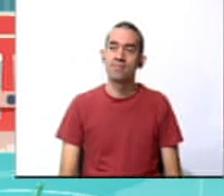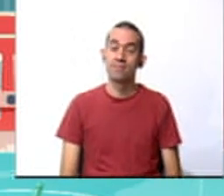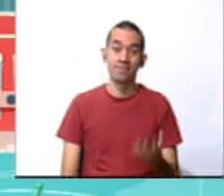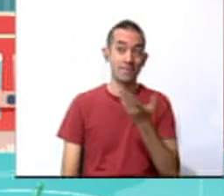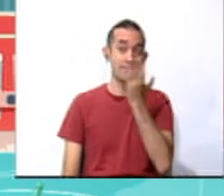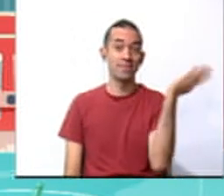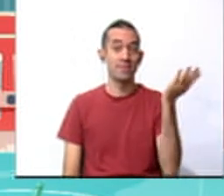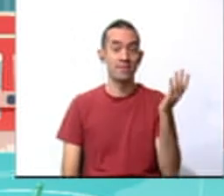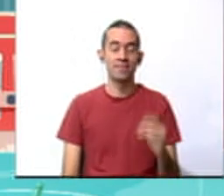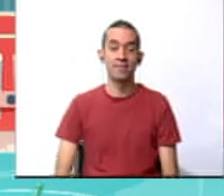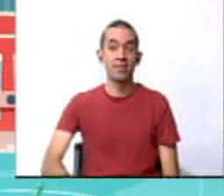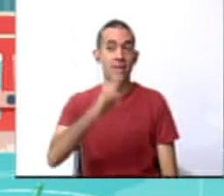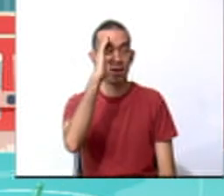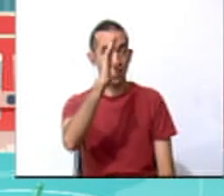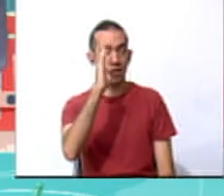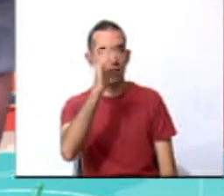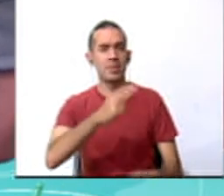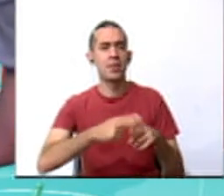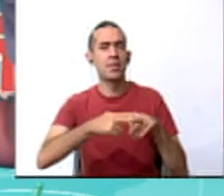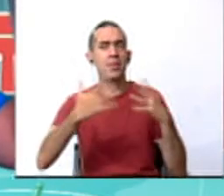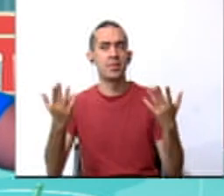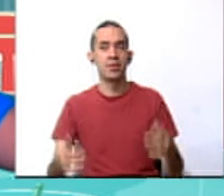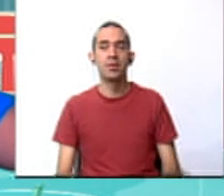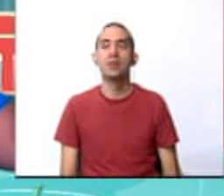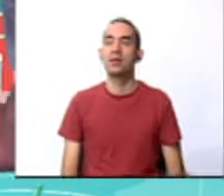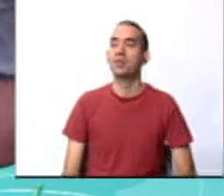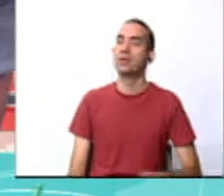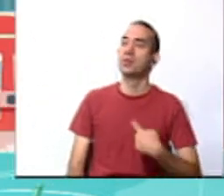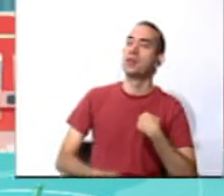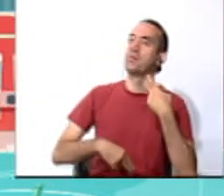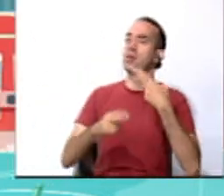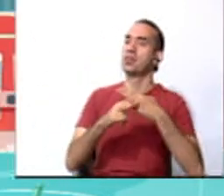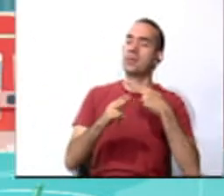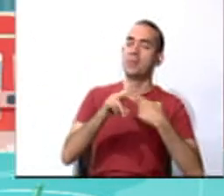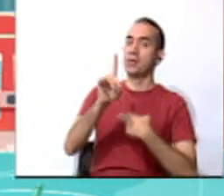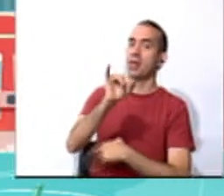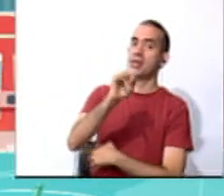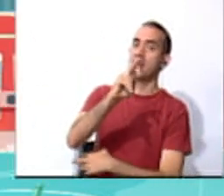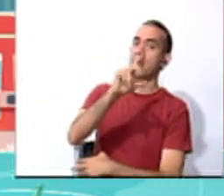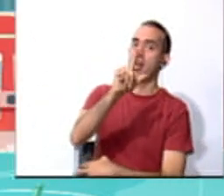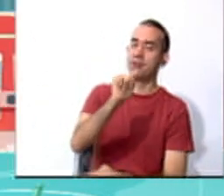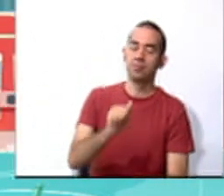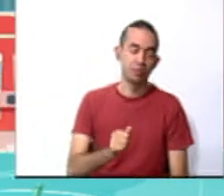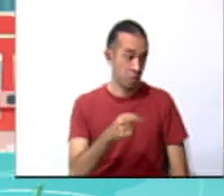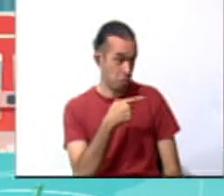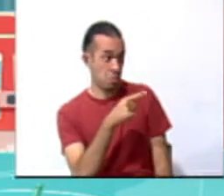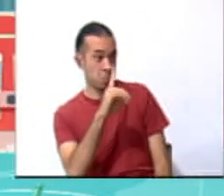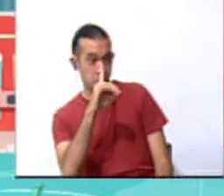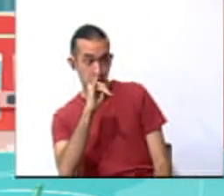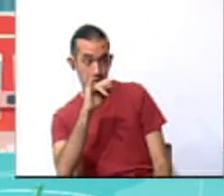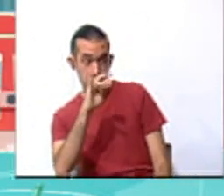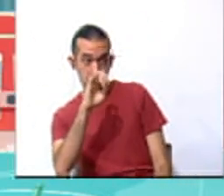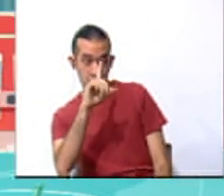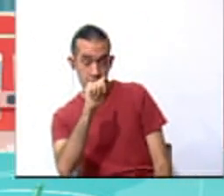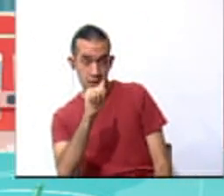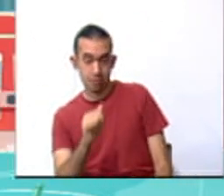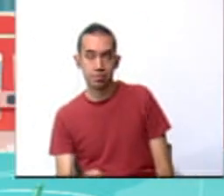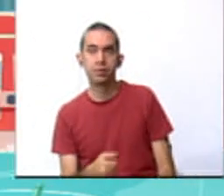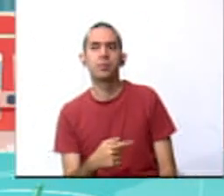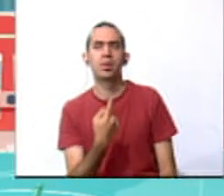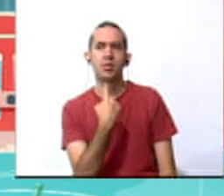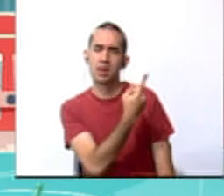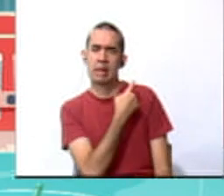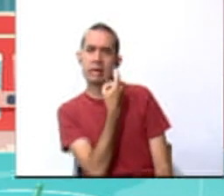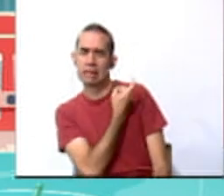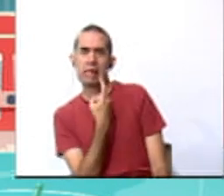here. Hello. What is your name? My name is Daniela. Daniela. Somebody told me you ask too